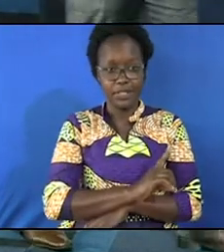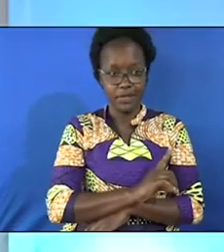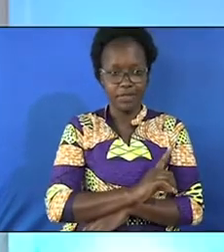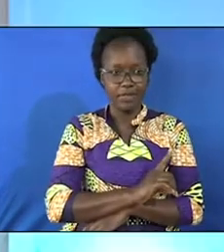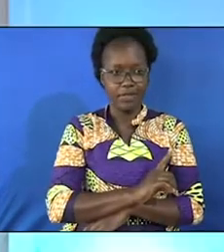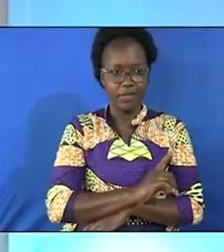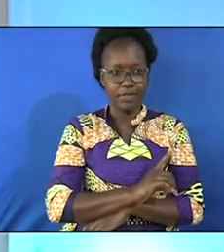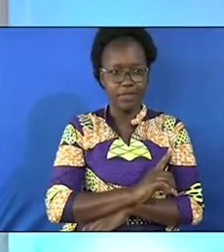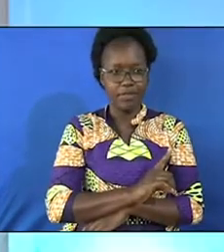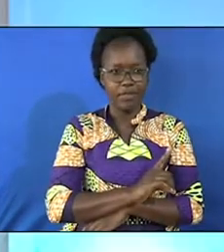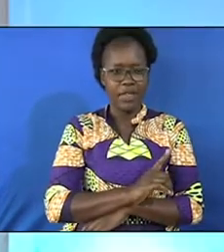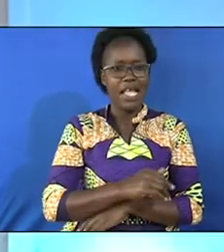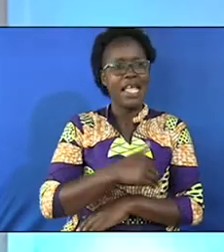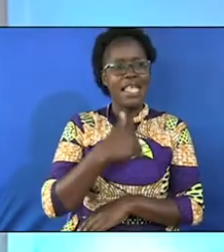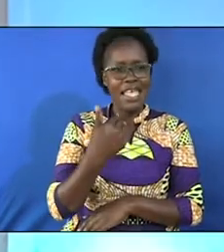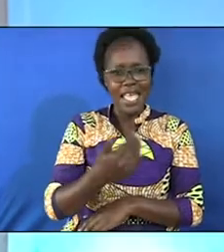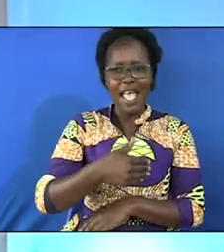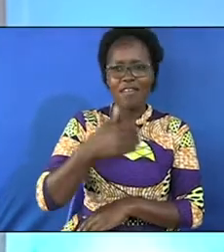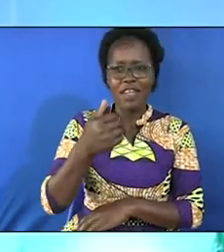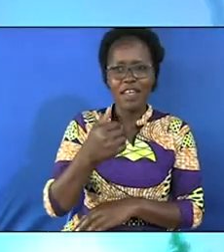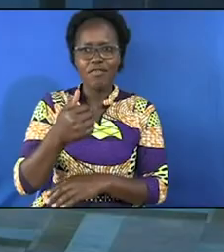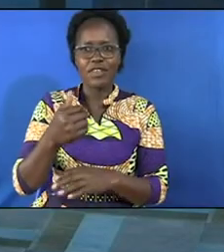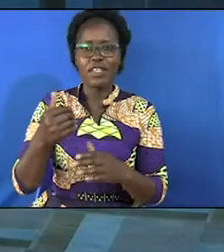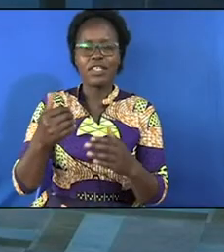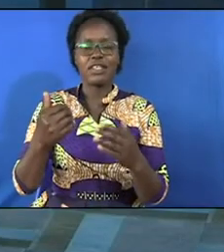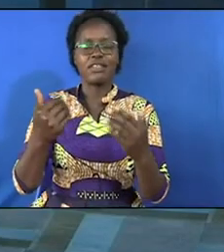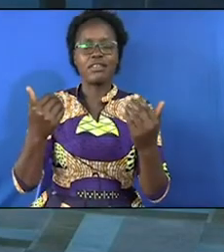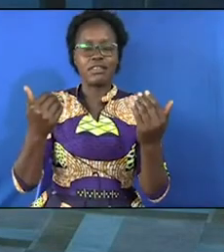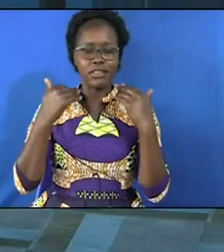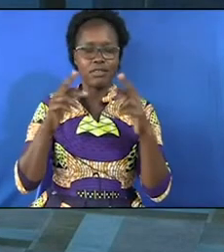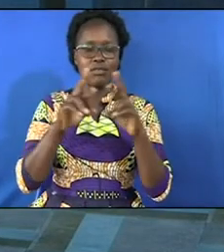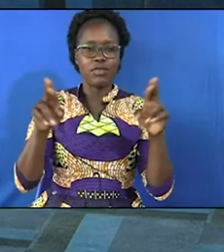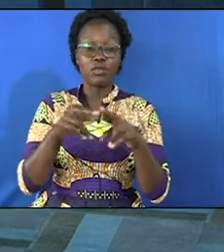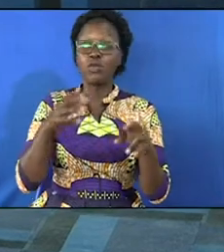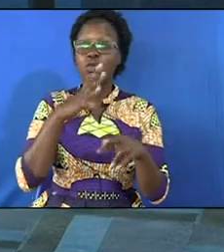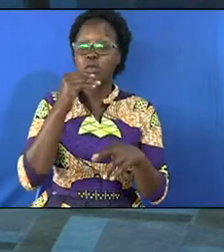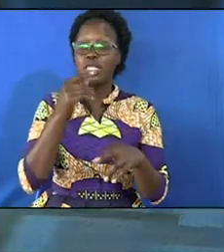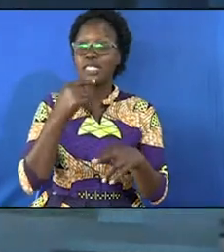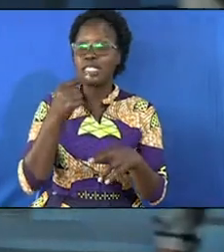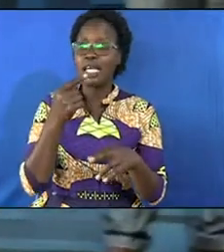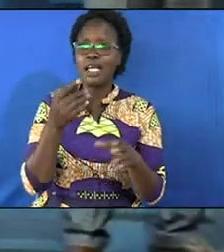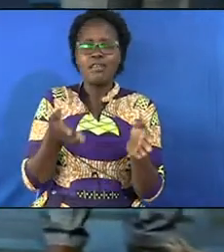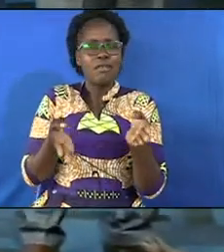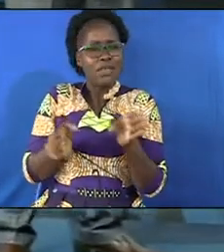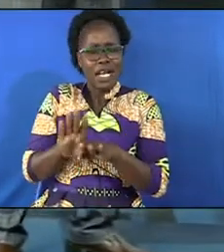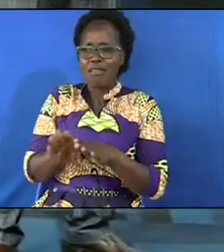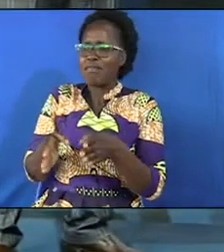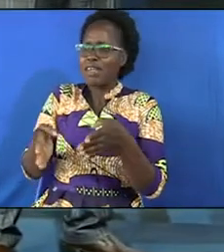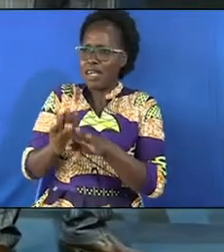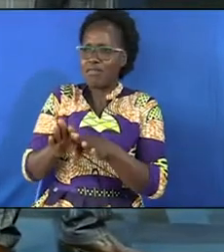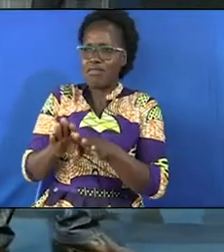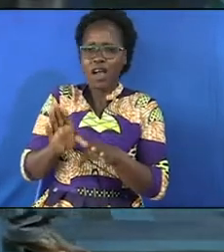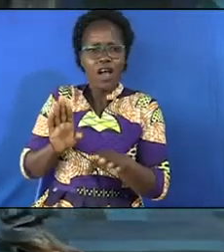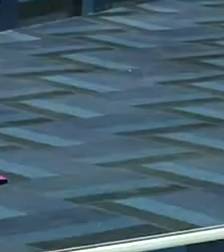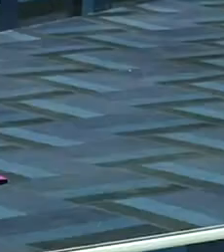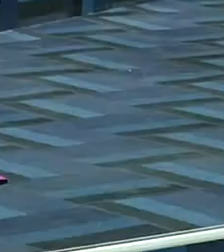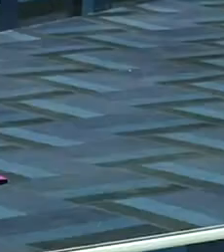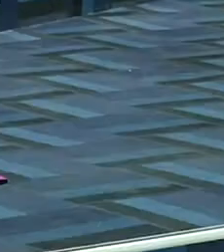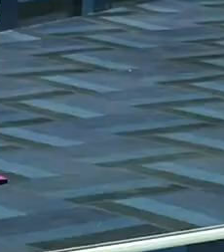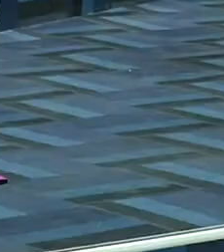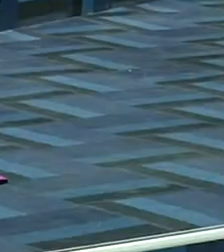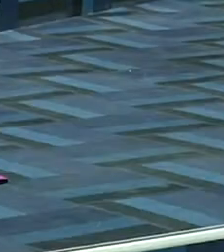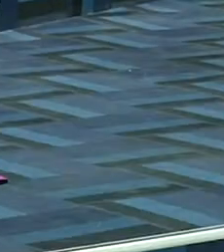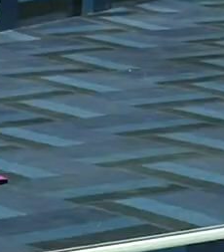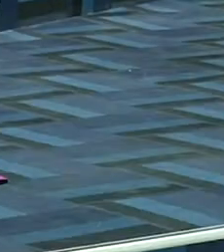every lodges will speak and they will say my friend I've been covering you with this woman for long not anymore